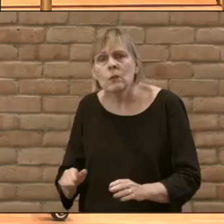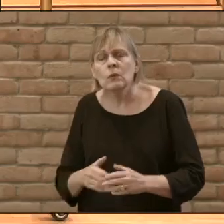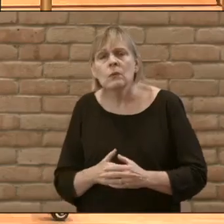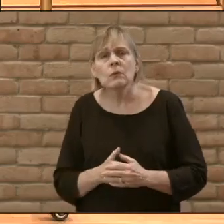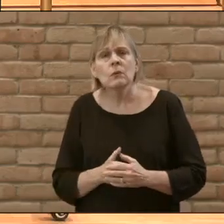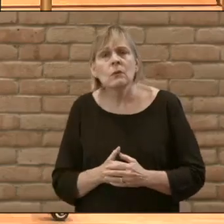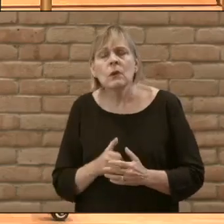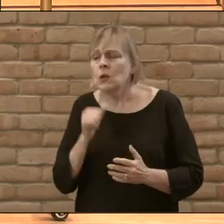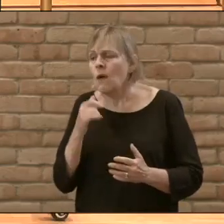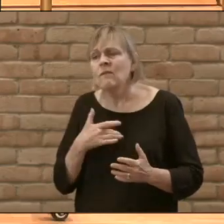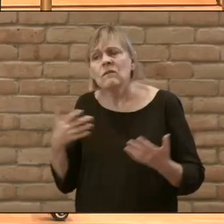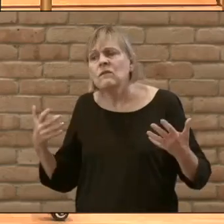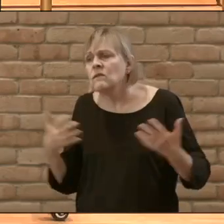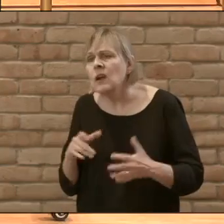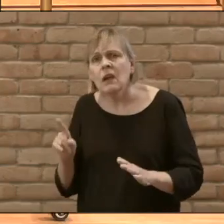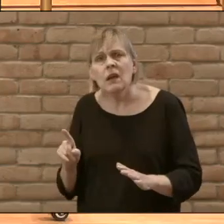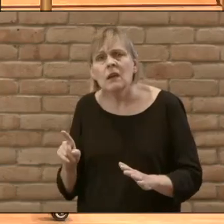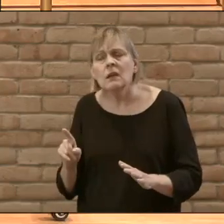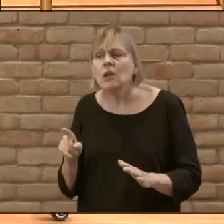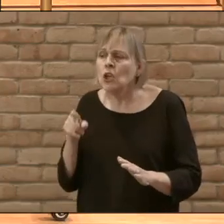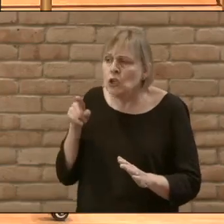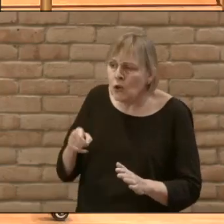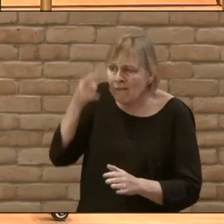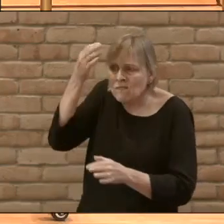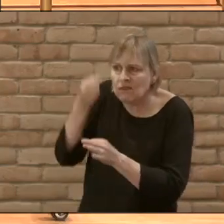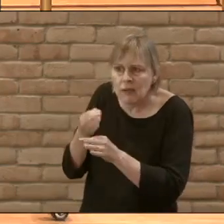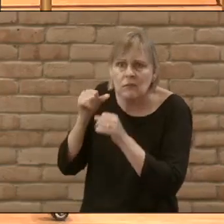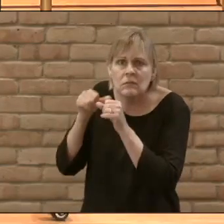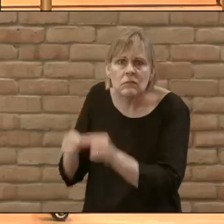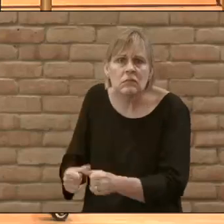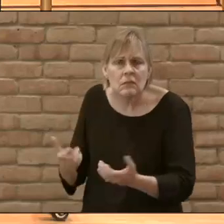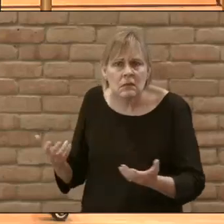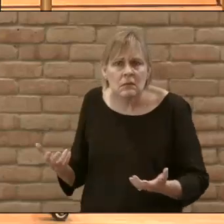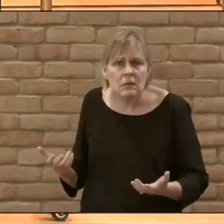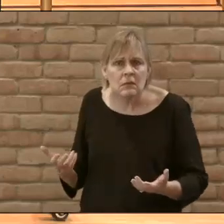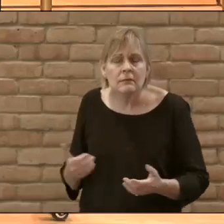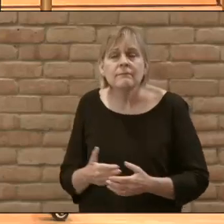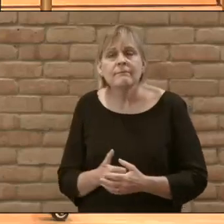don't be afraid Jairus just have faith